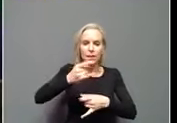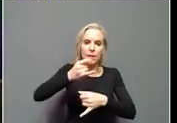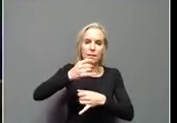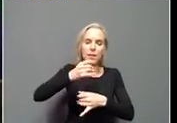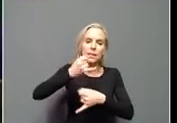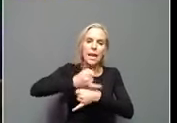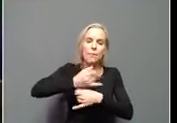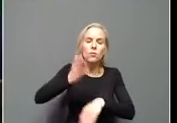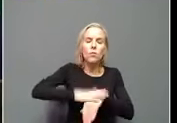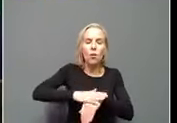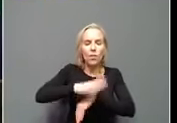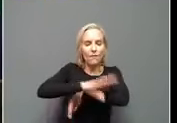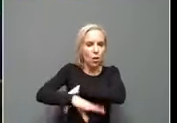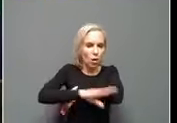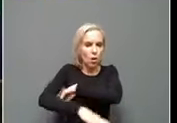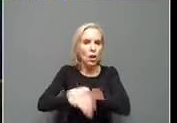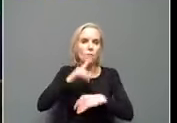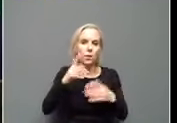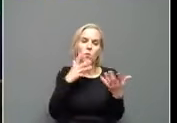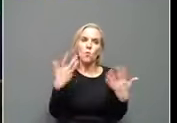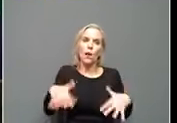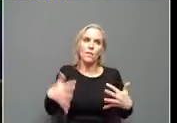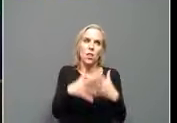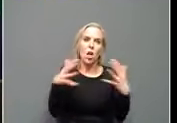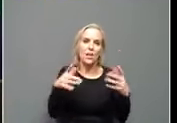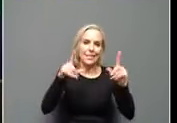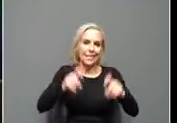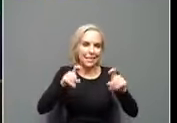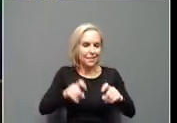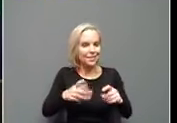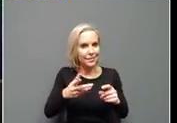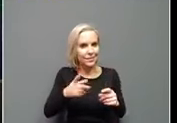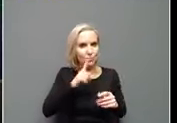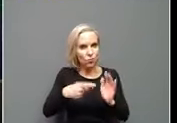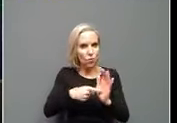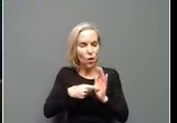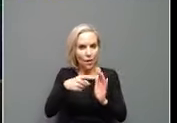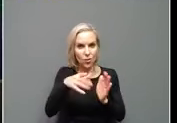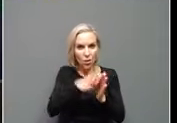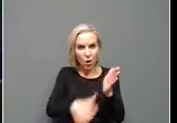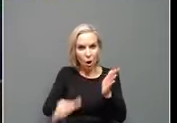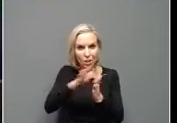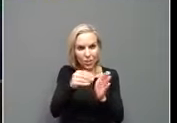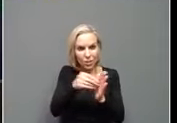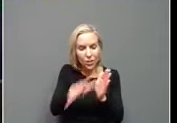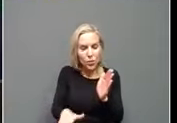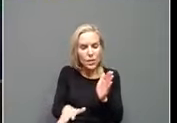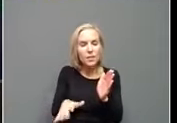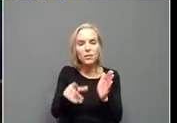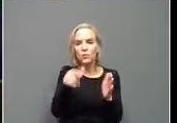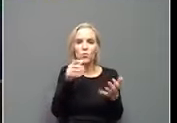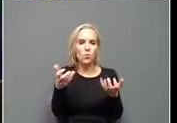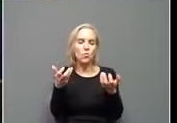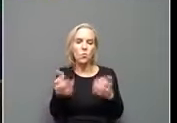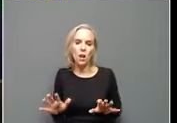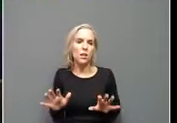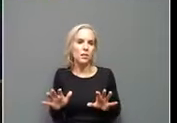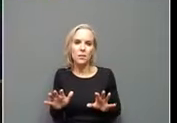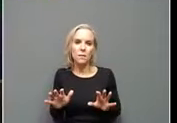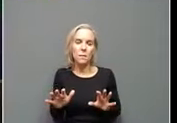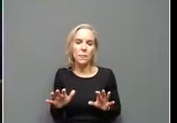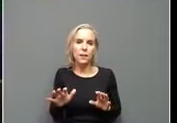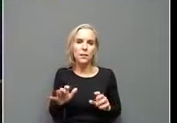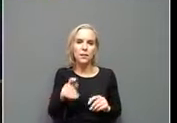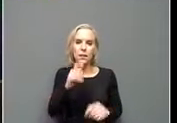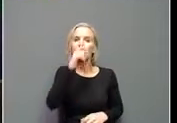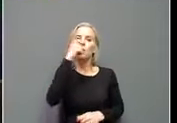going to ultimately be required. So, you know, if you're, if you're a college student and, and you don't want to have, um, a Q-tip up your